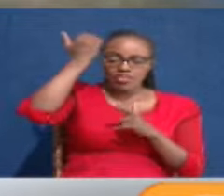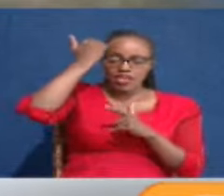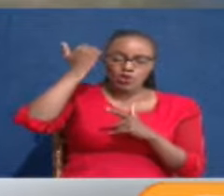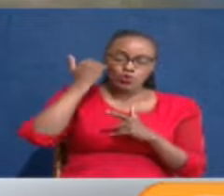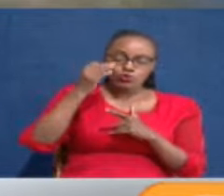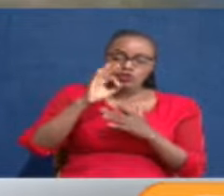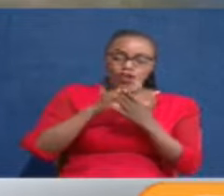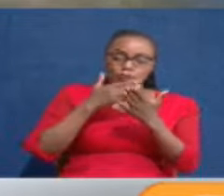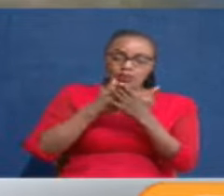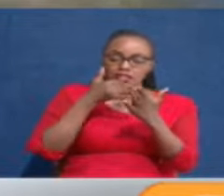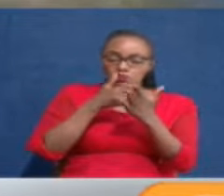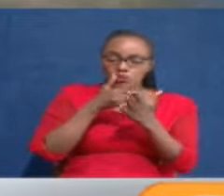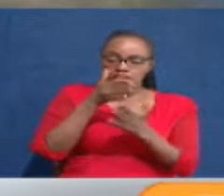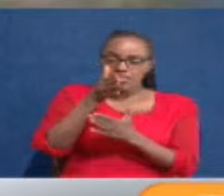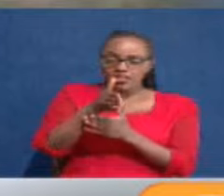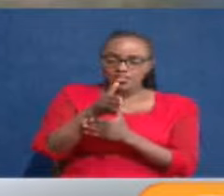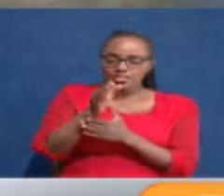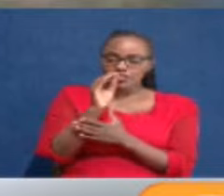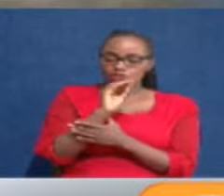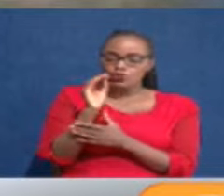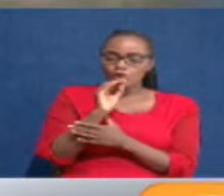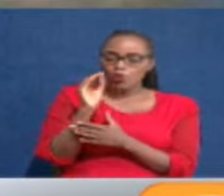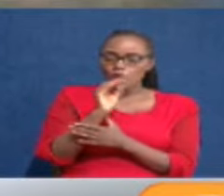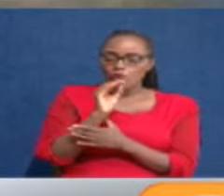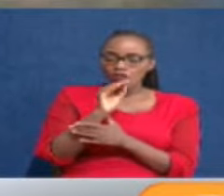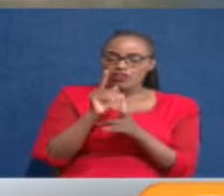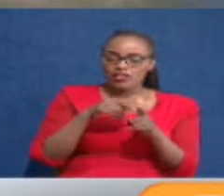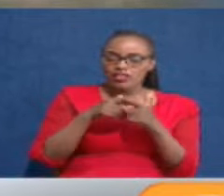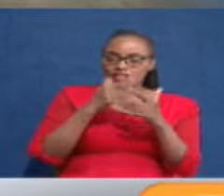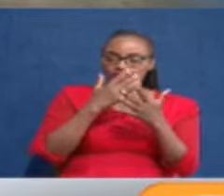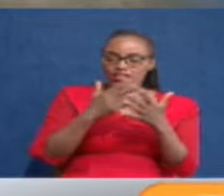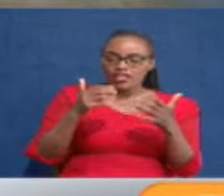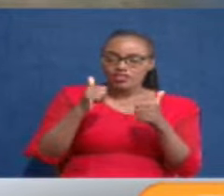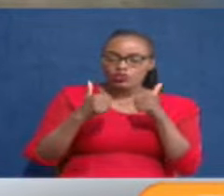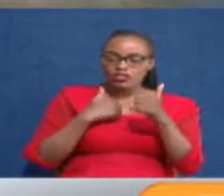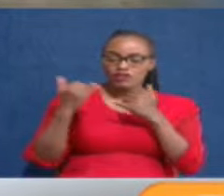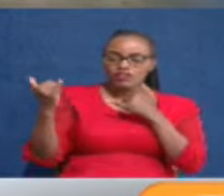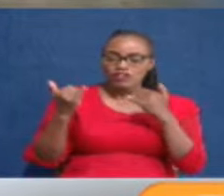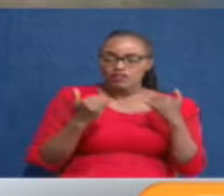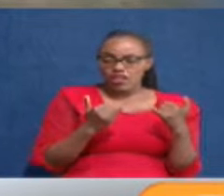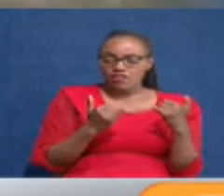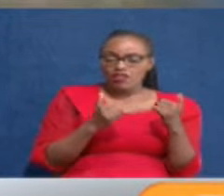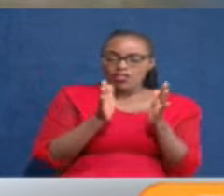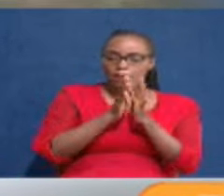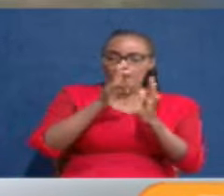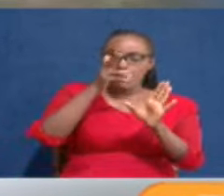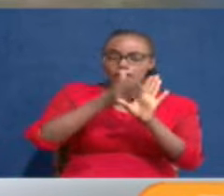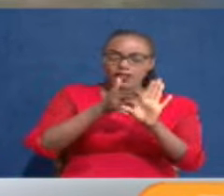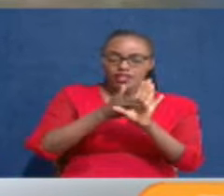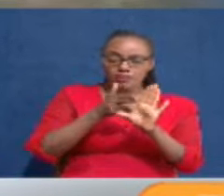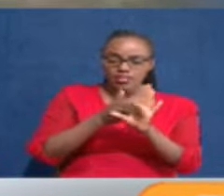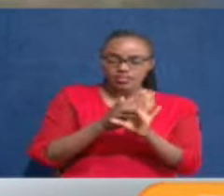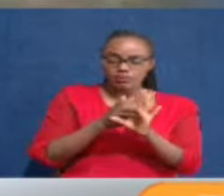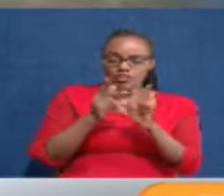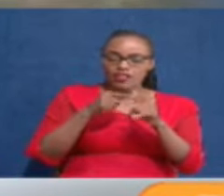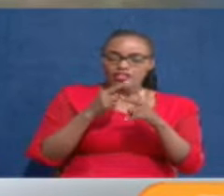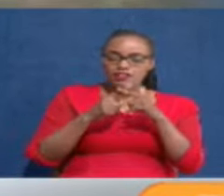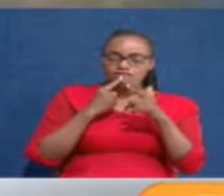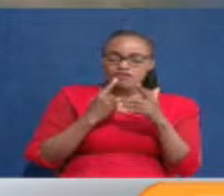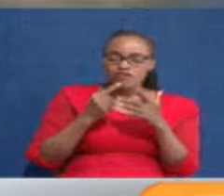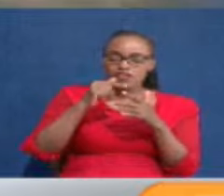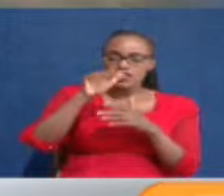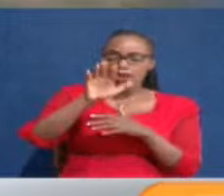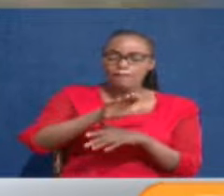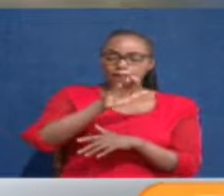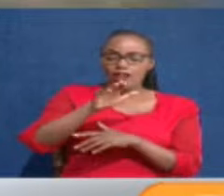consider this but highlights several clauses that were introduced post the public participation and even goes ahead to say that Parliament owes